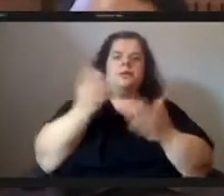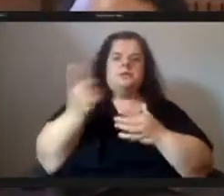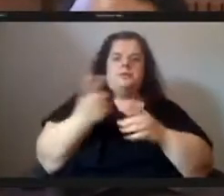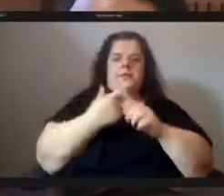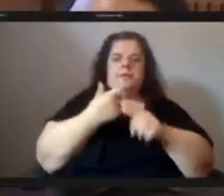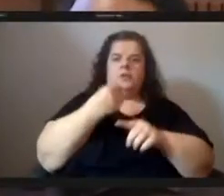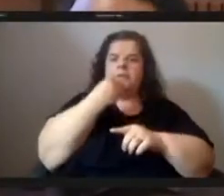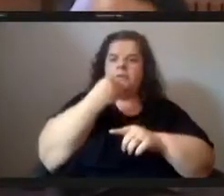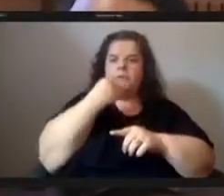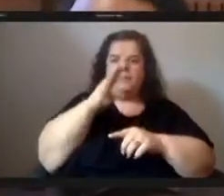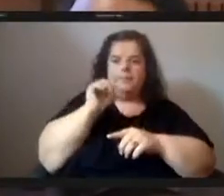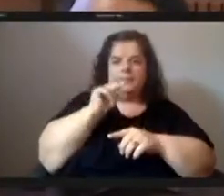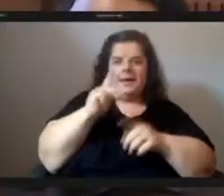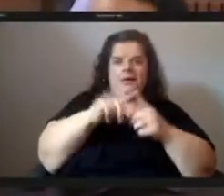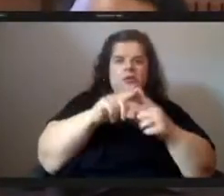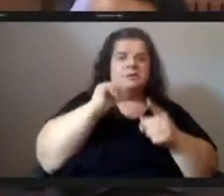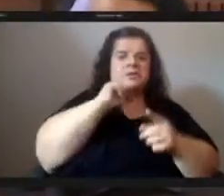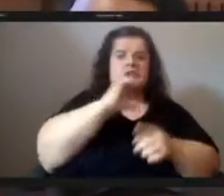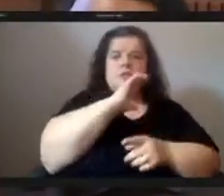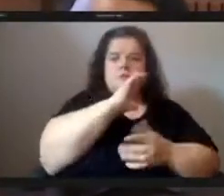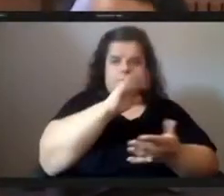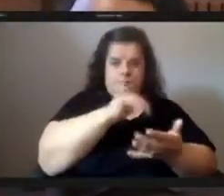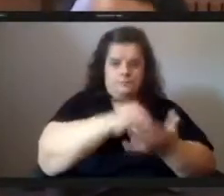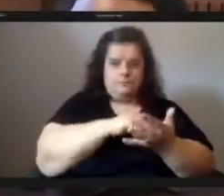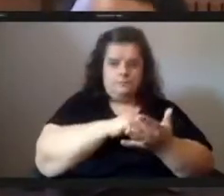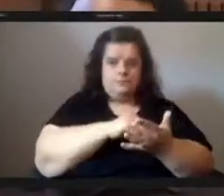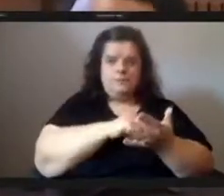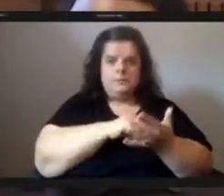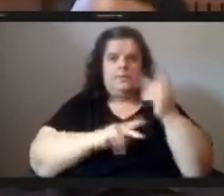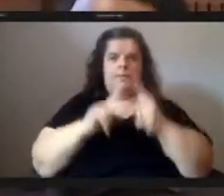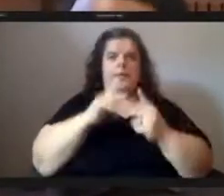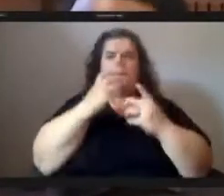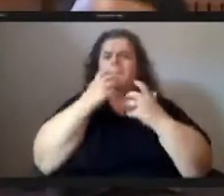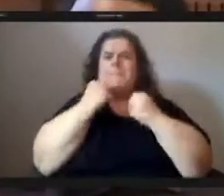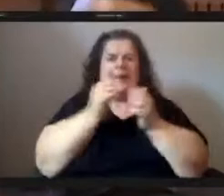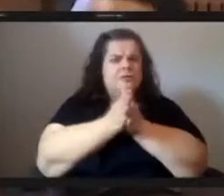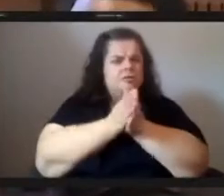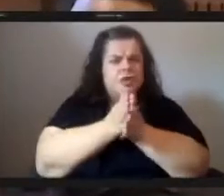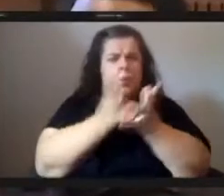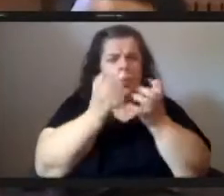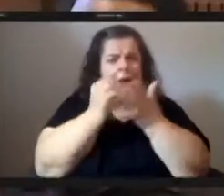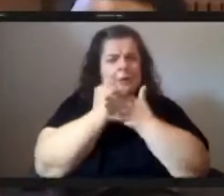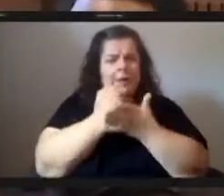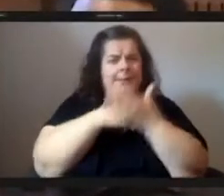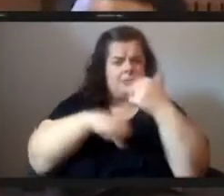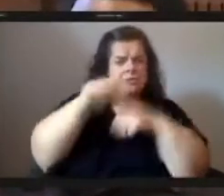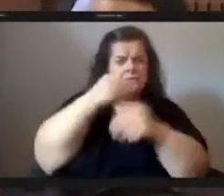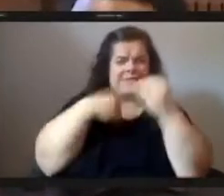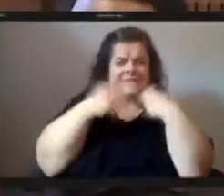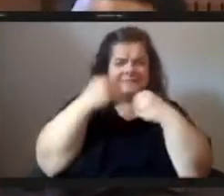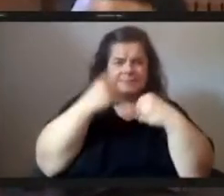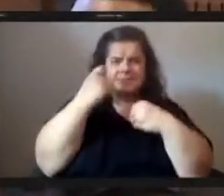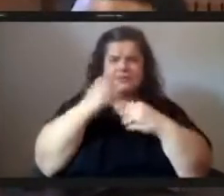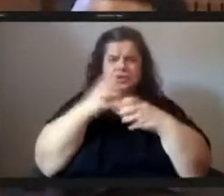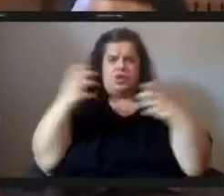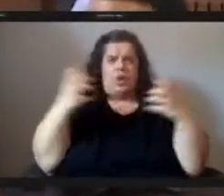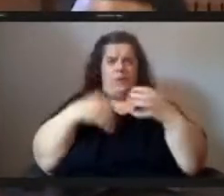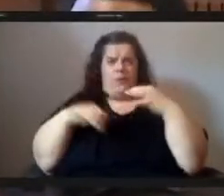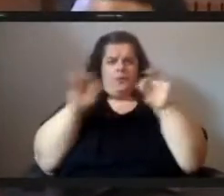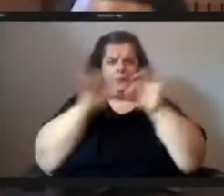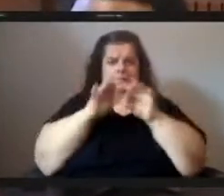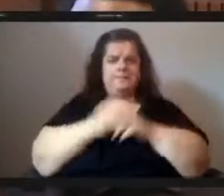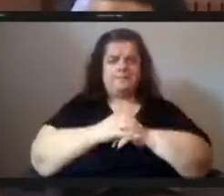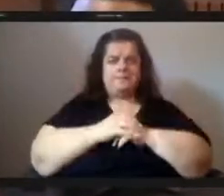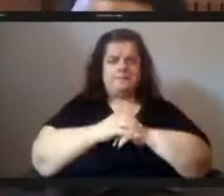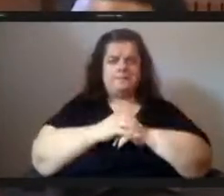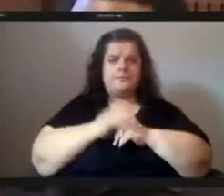the senior center people are just passionate about helping each other eat because it was so critical and as a